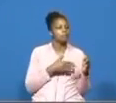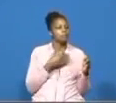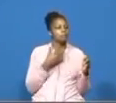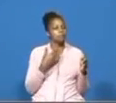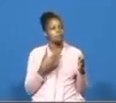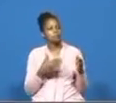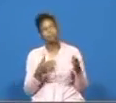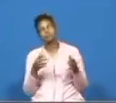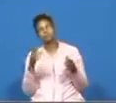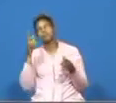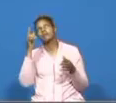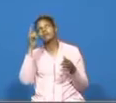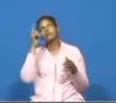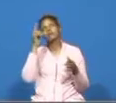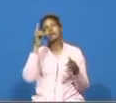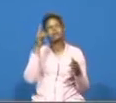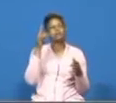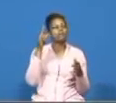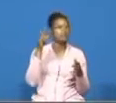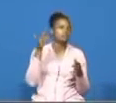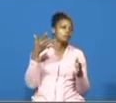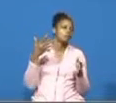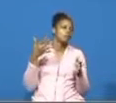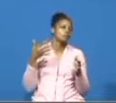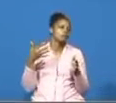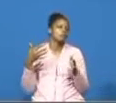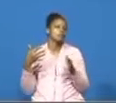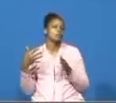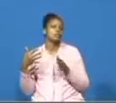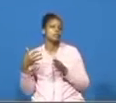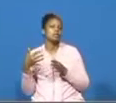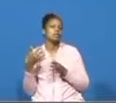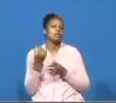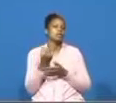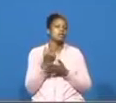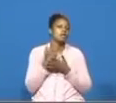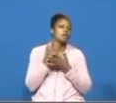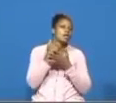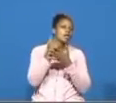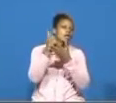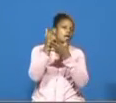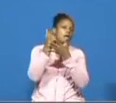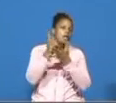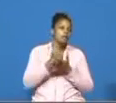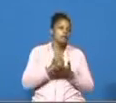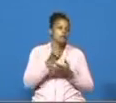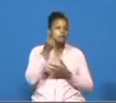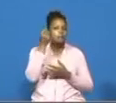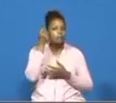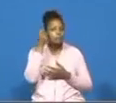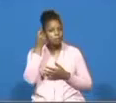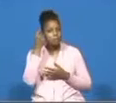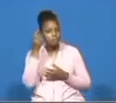shows there's no time to lose no time to waste somebody